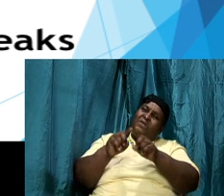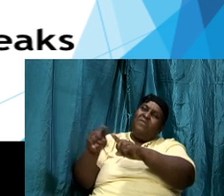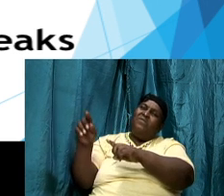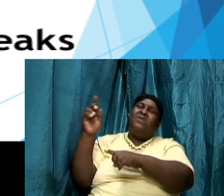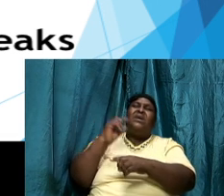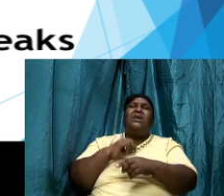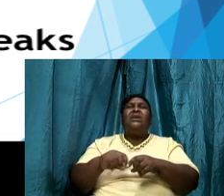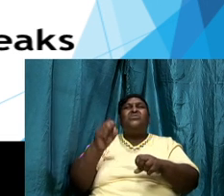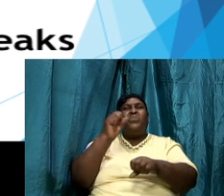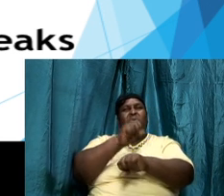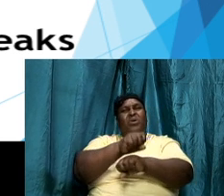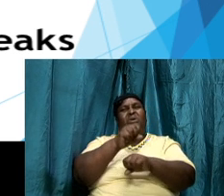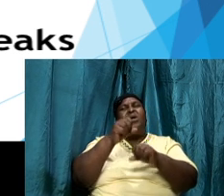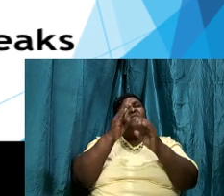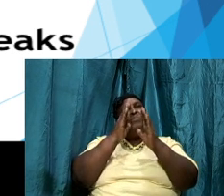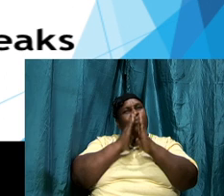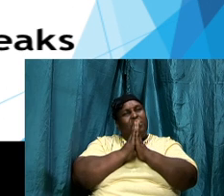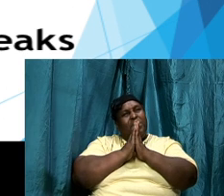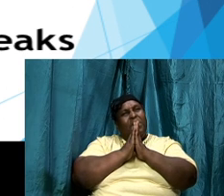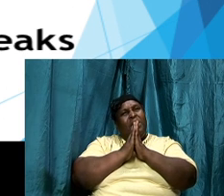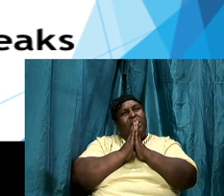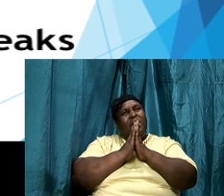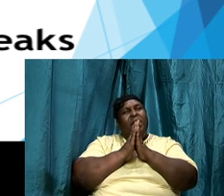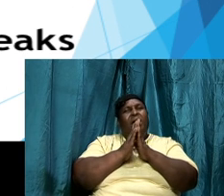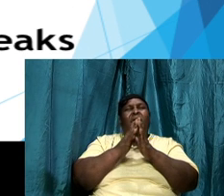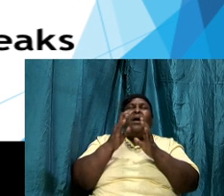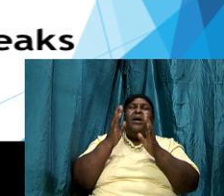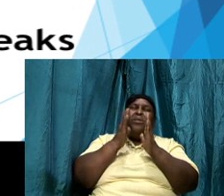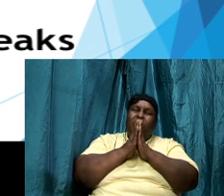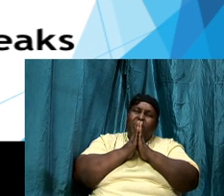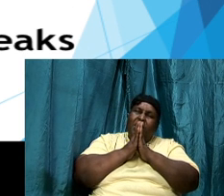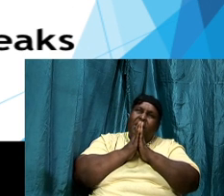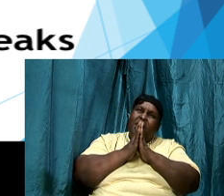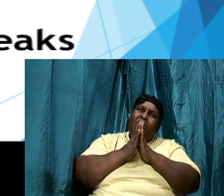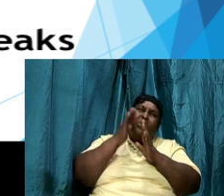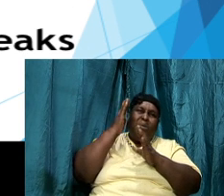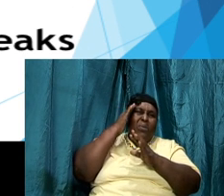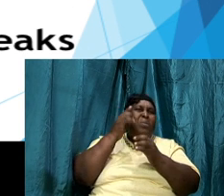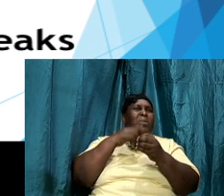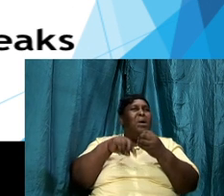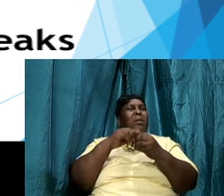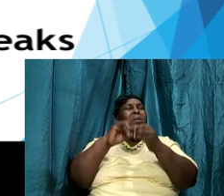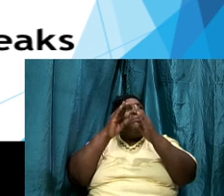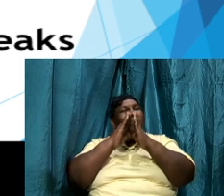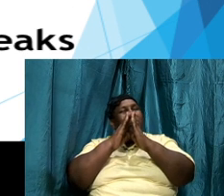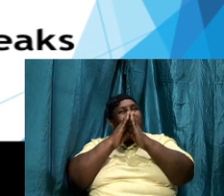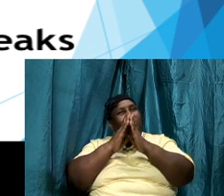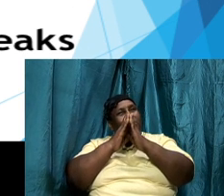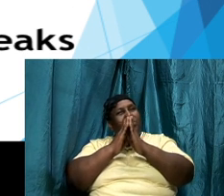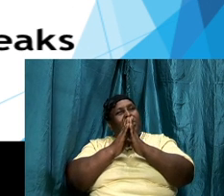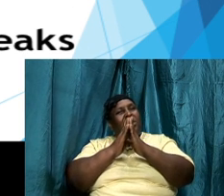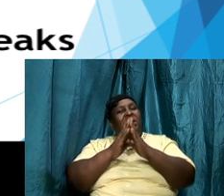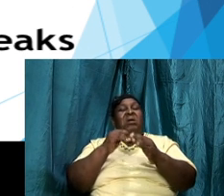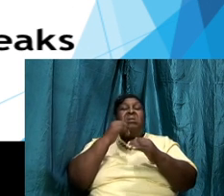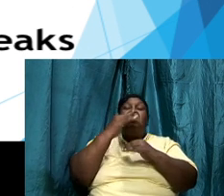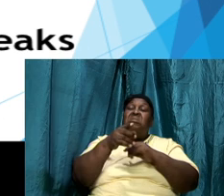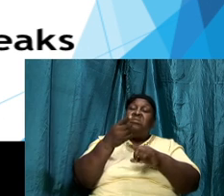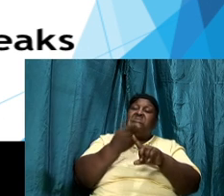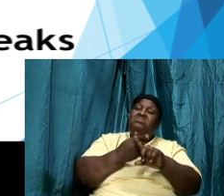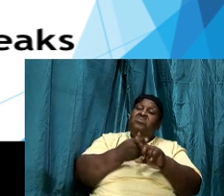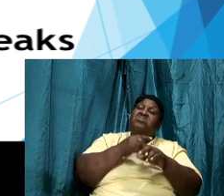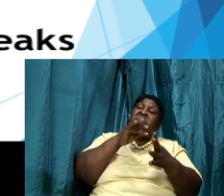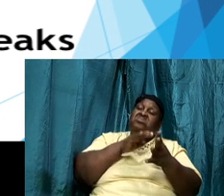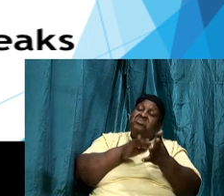about interceding and we know about all the things prior and then next month we study about something else